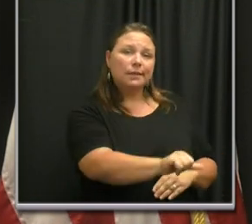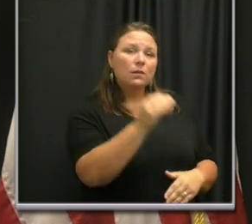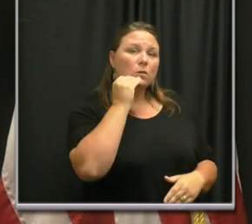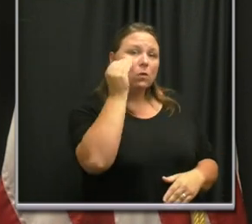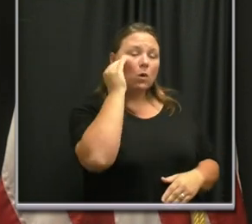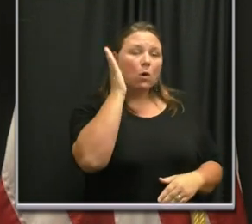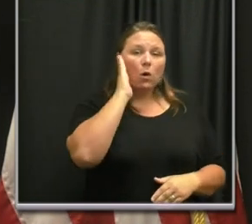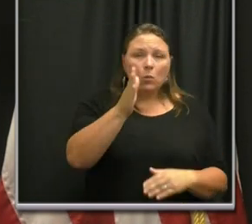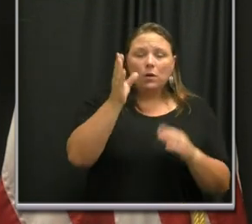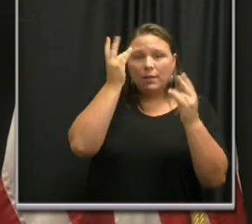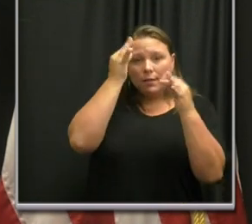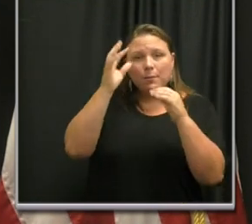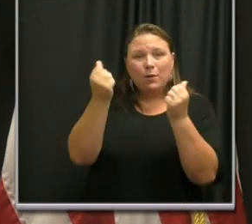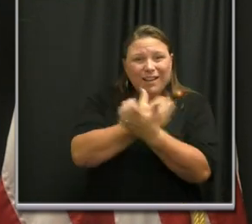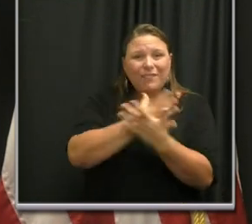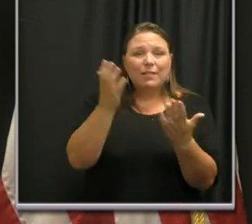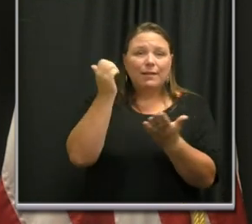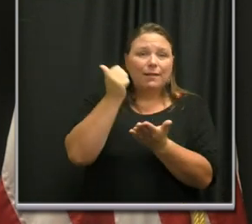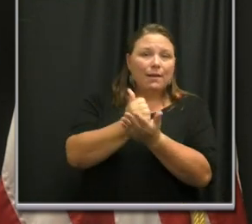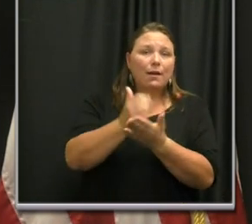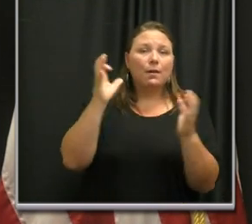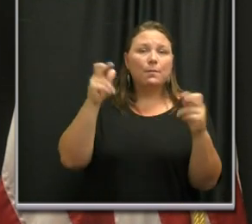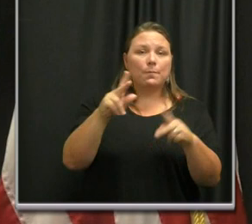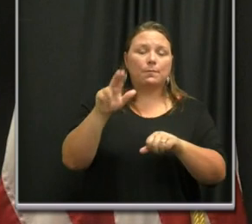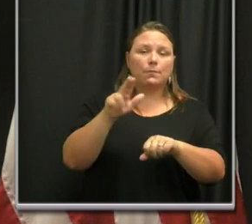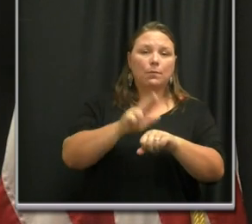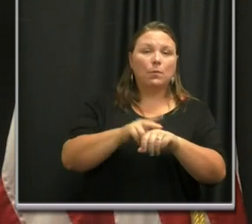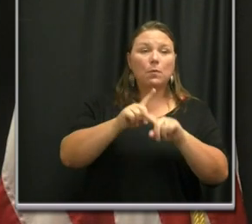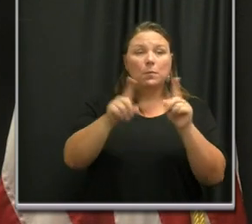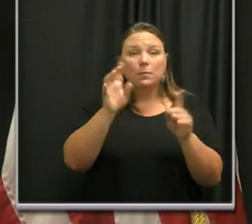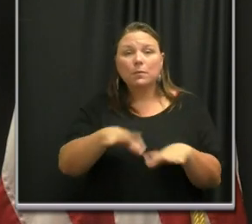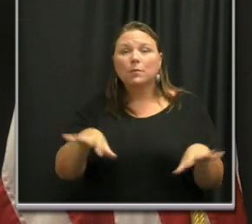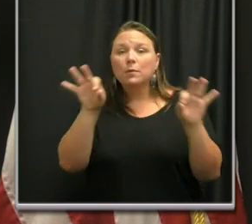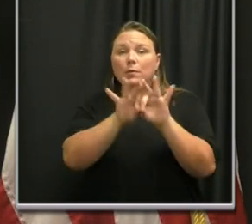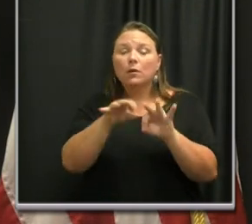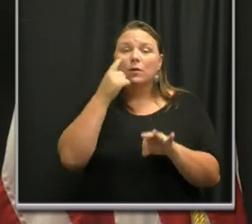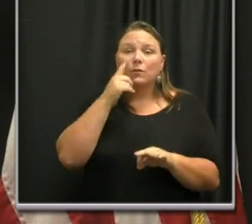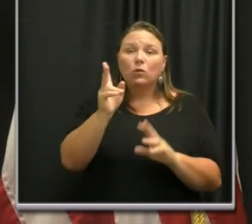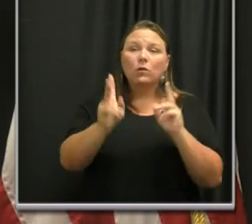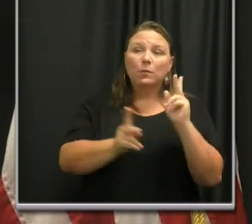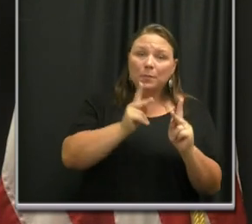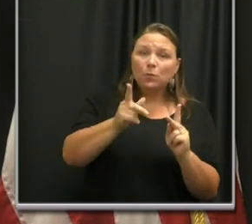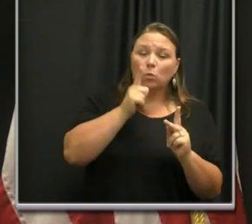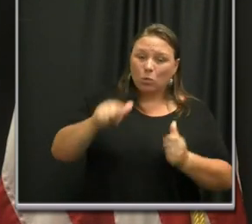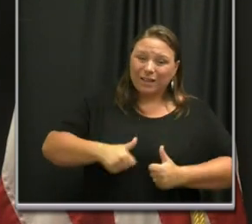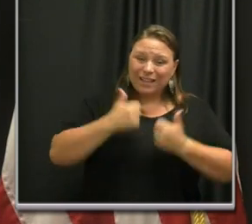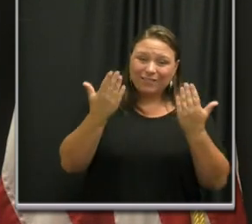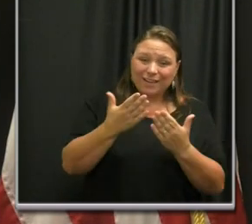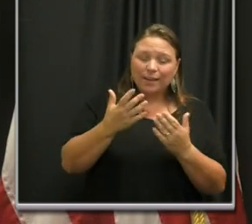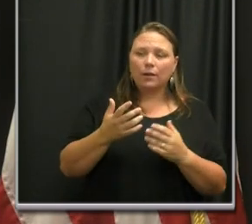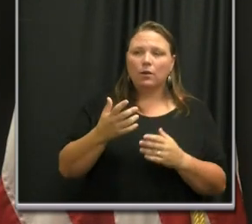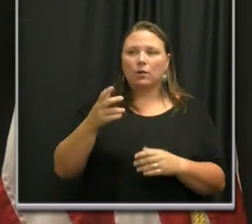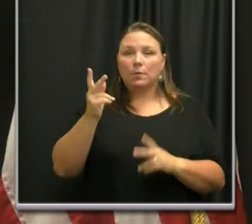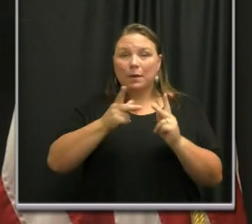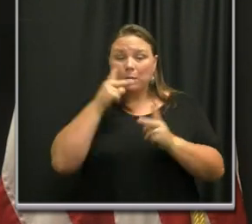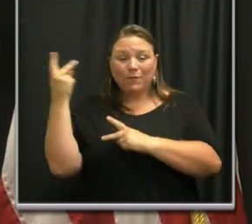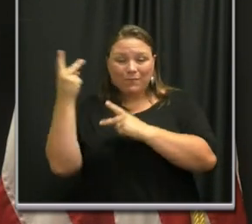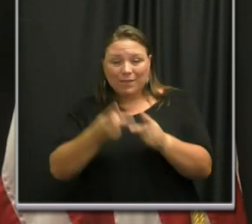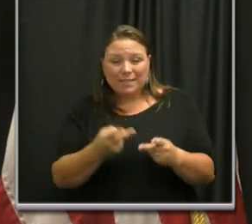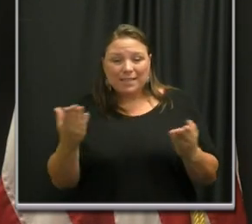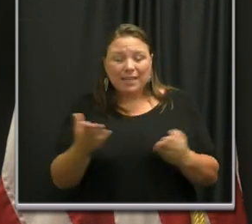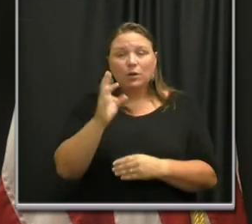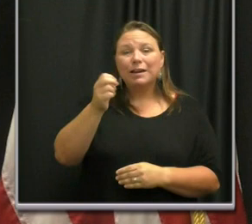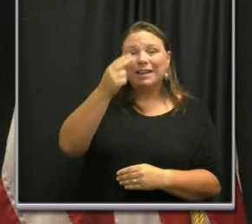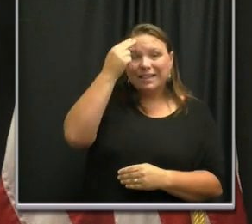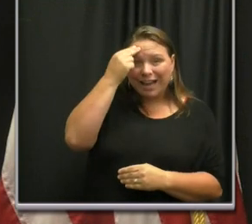in order to get our city back to normal. But it's important for people, for residents and tourists to realize Nashville is